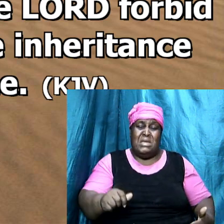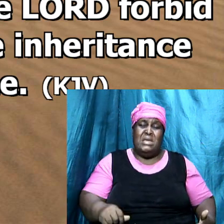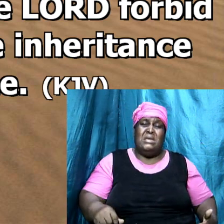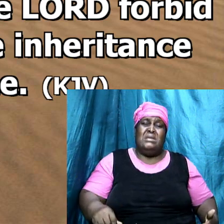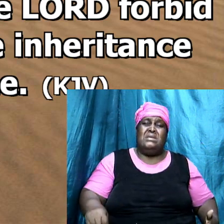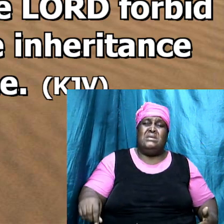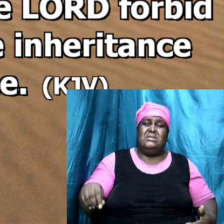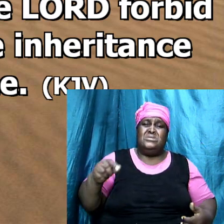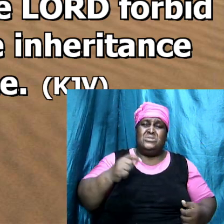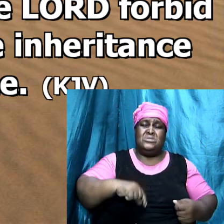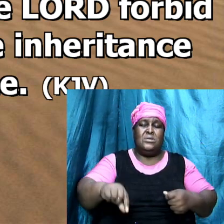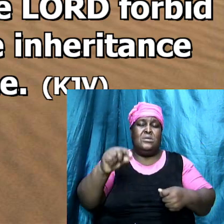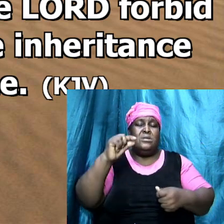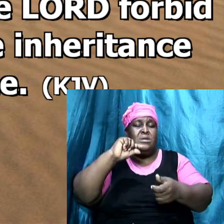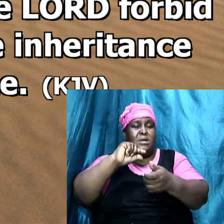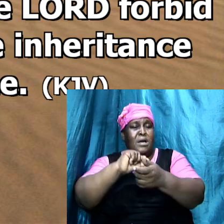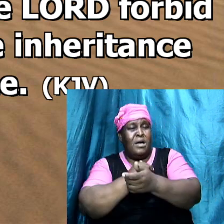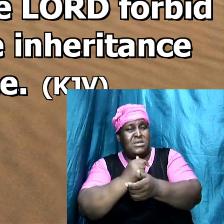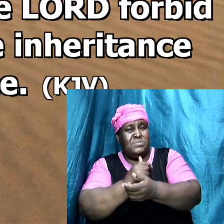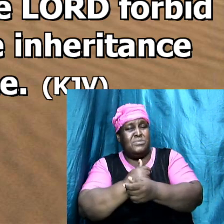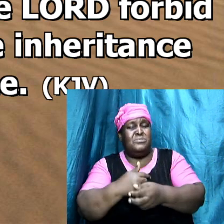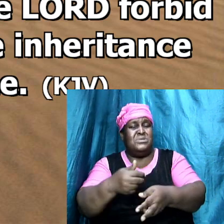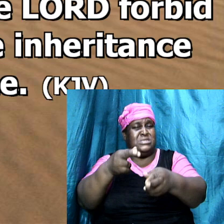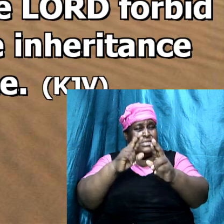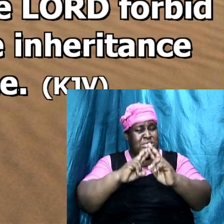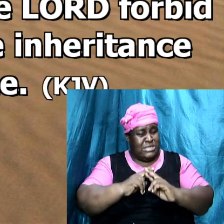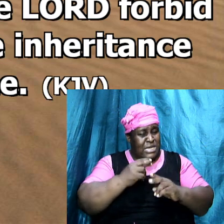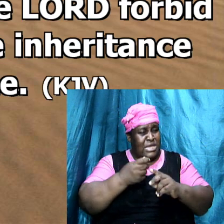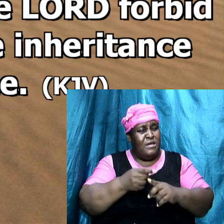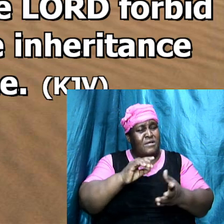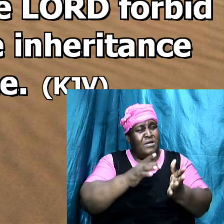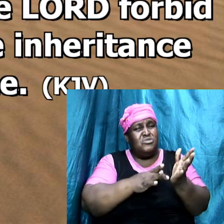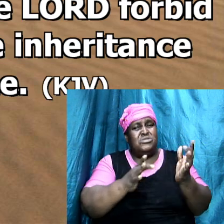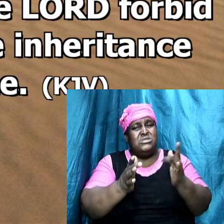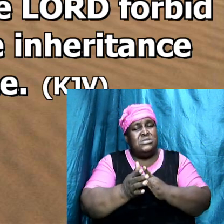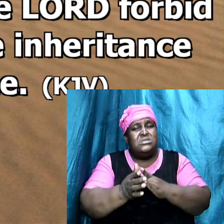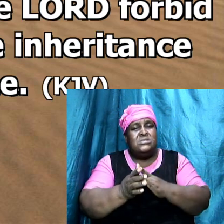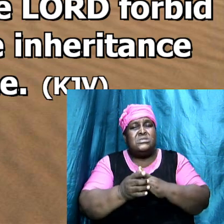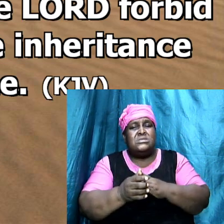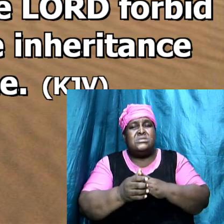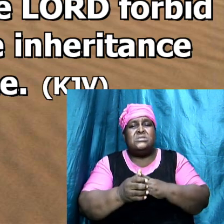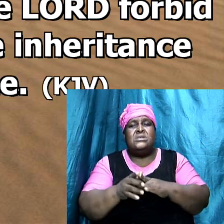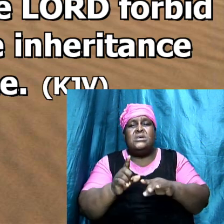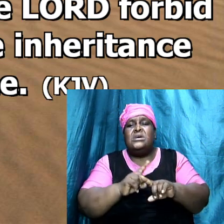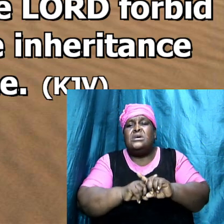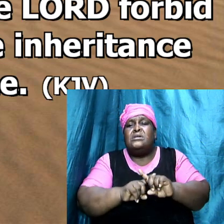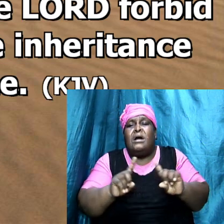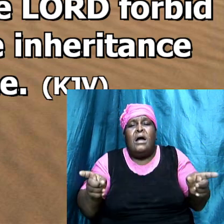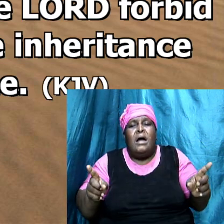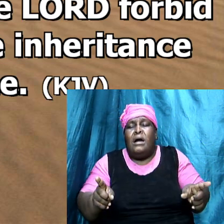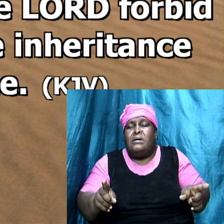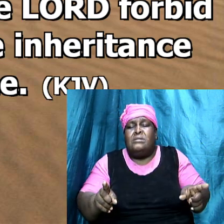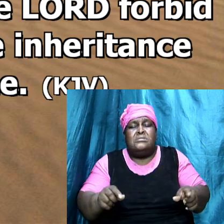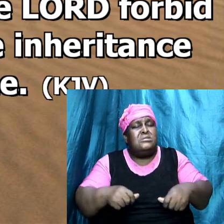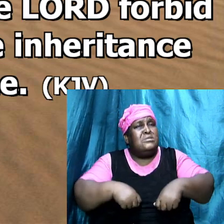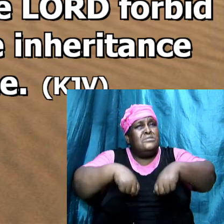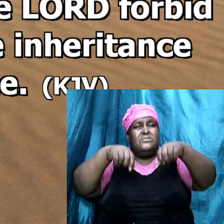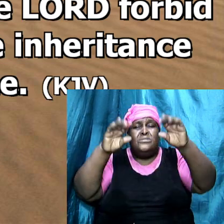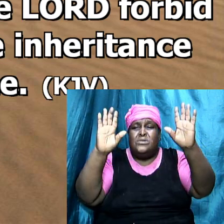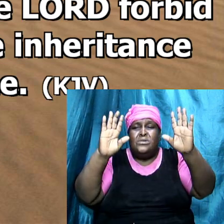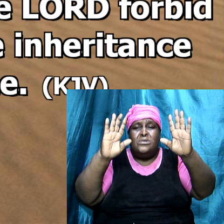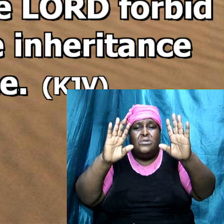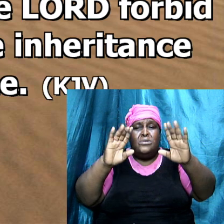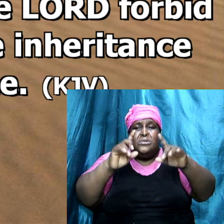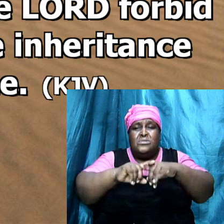this thing that we got from Jesus and from the apostles and from our forefathers we cannot give it up to